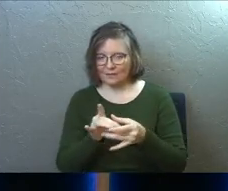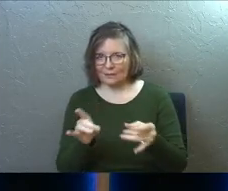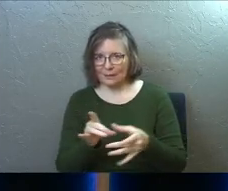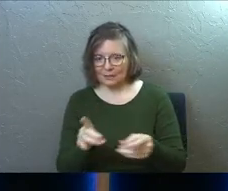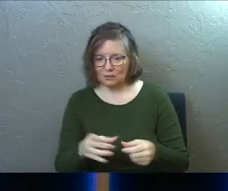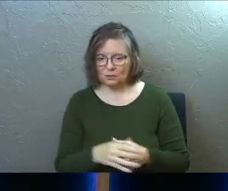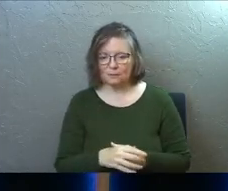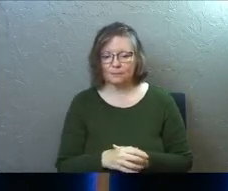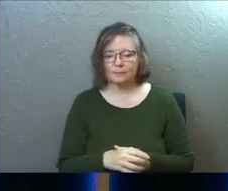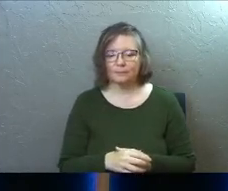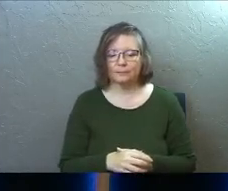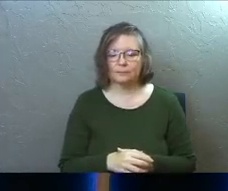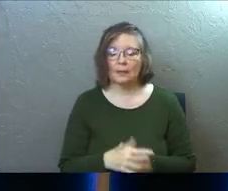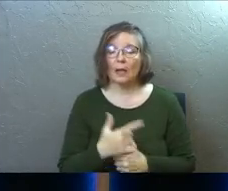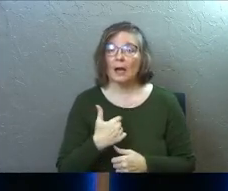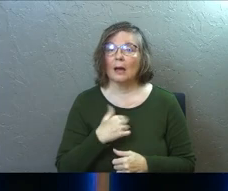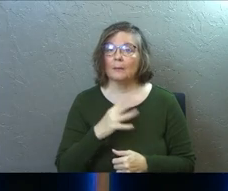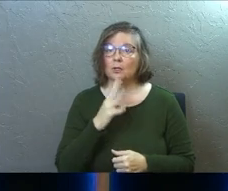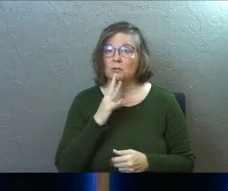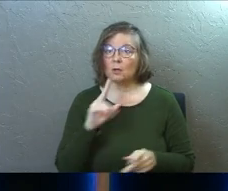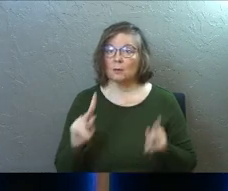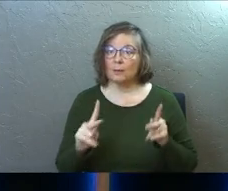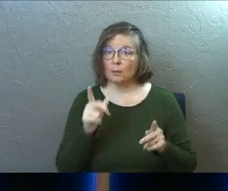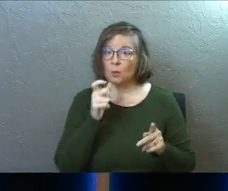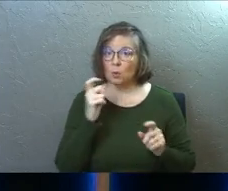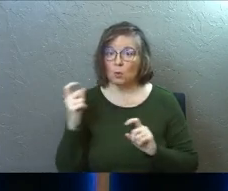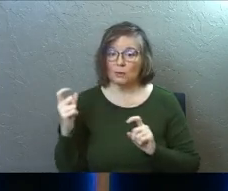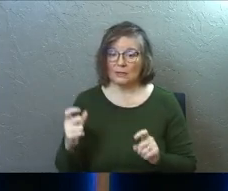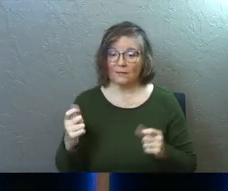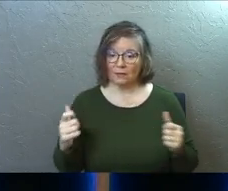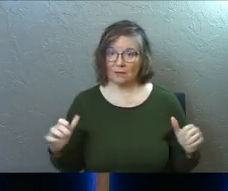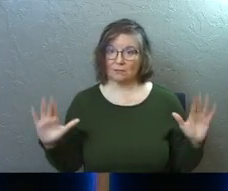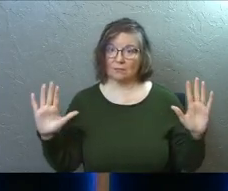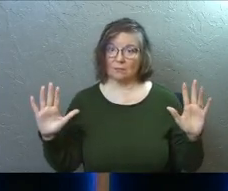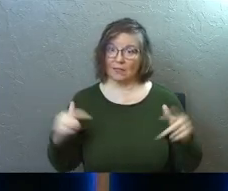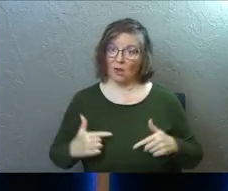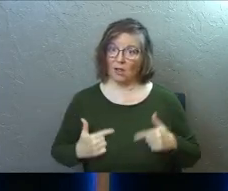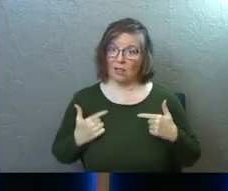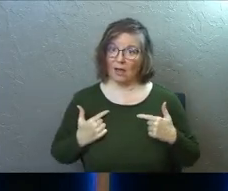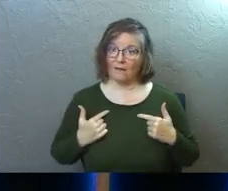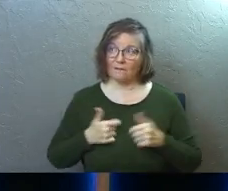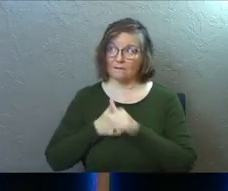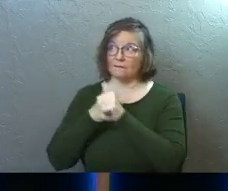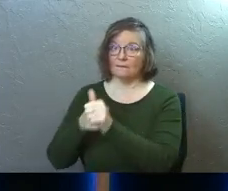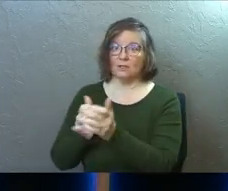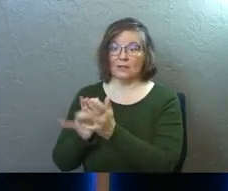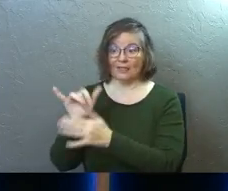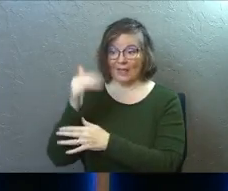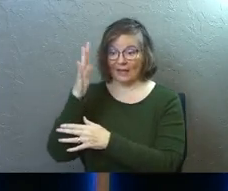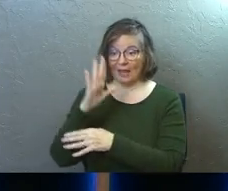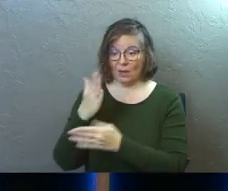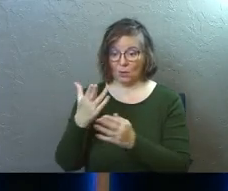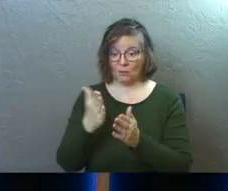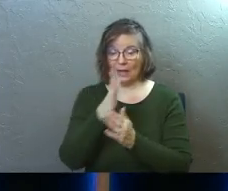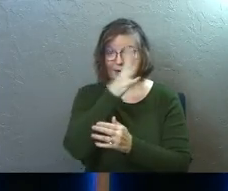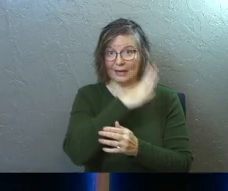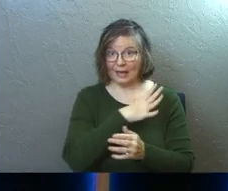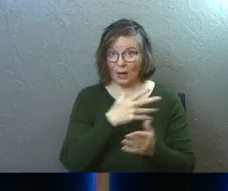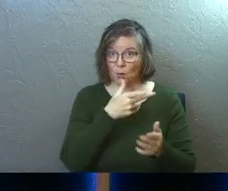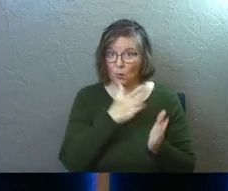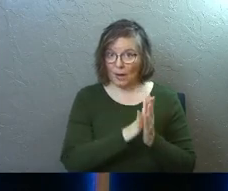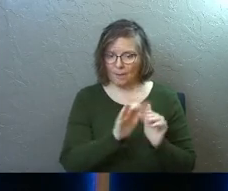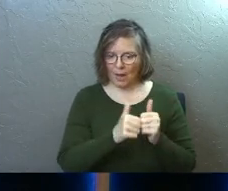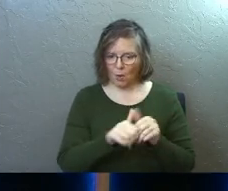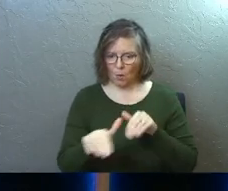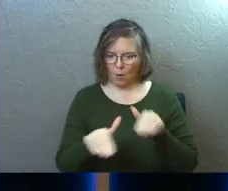message. I'm going to talk to people who've given their life to Jesus. Because that guy who asked me, how do I